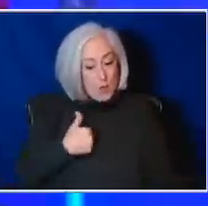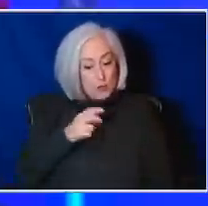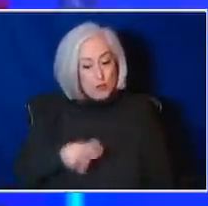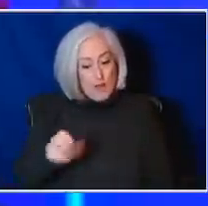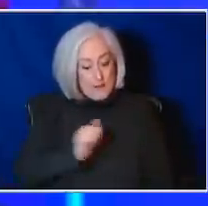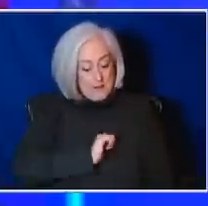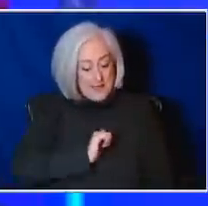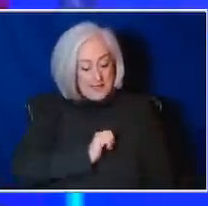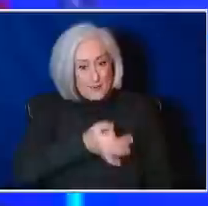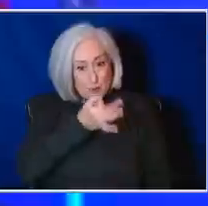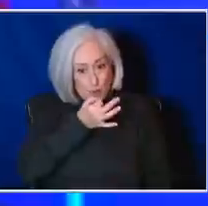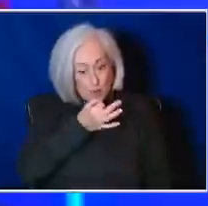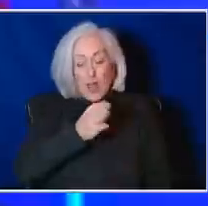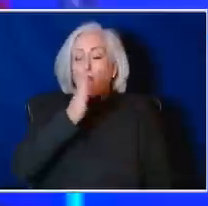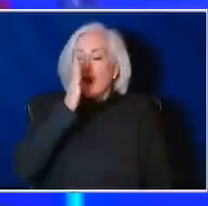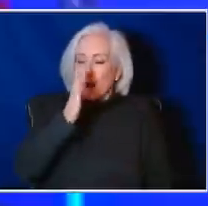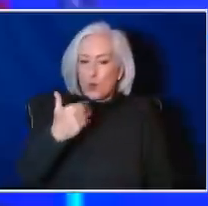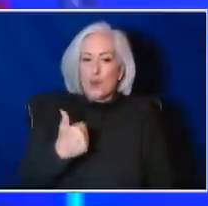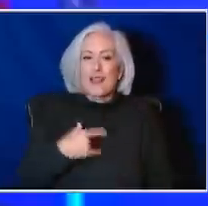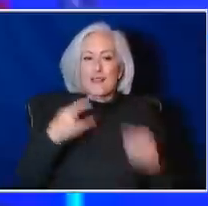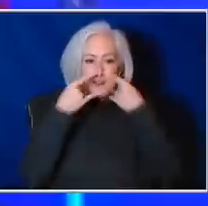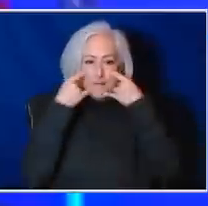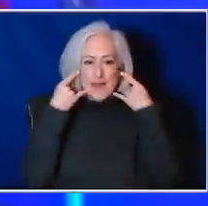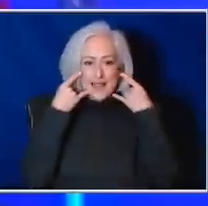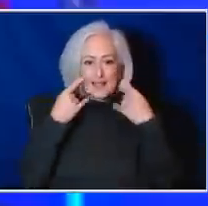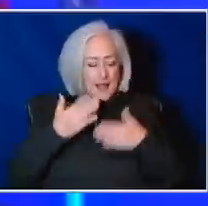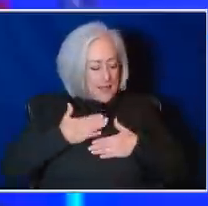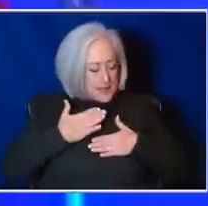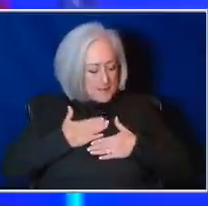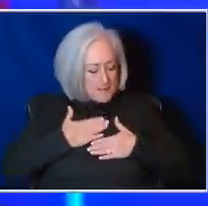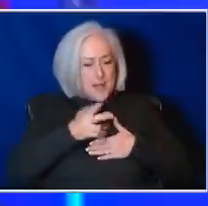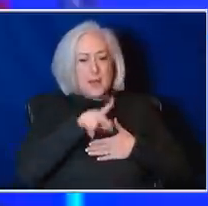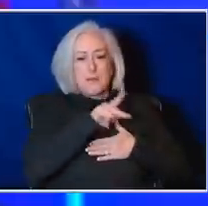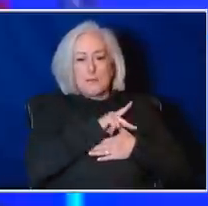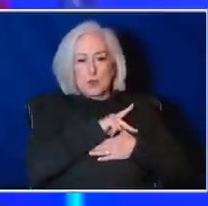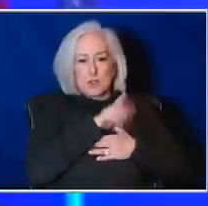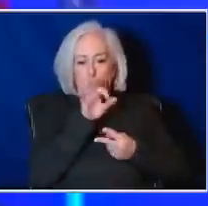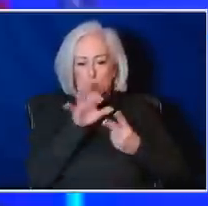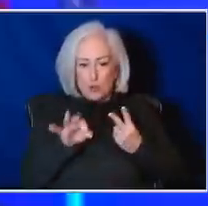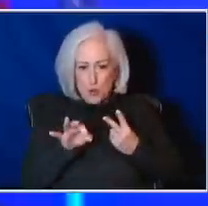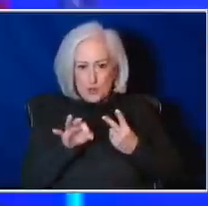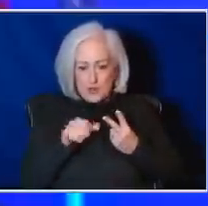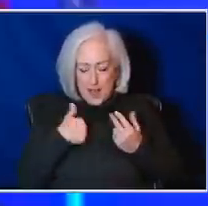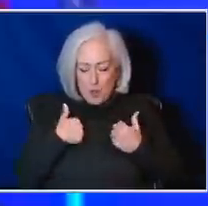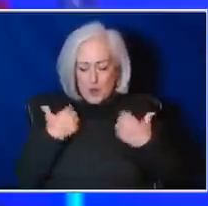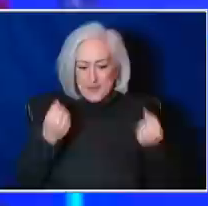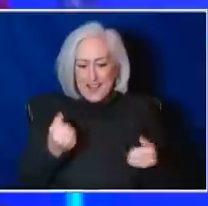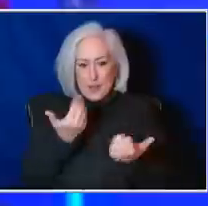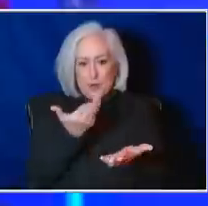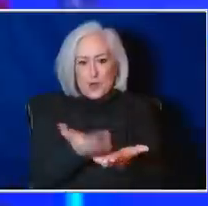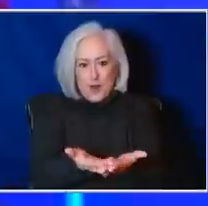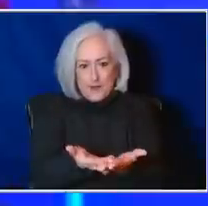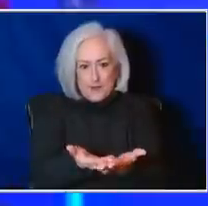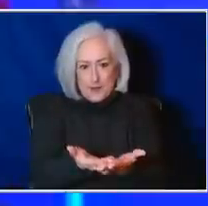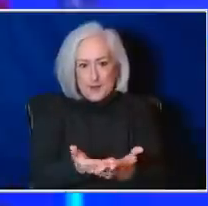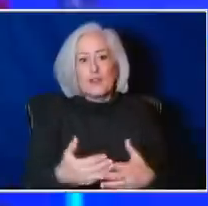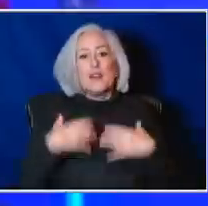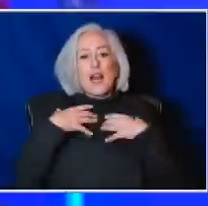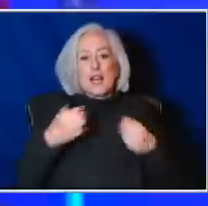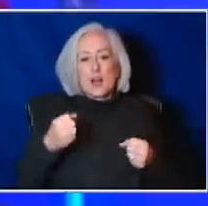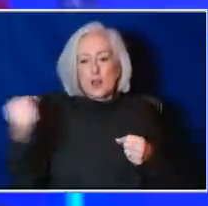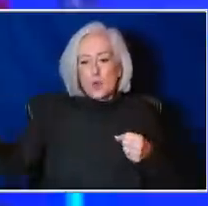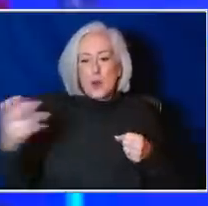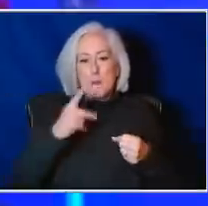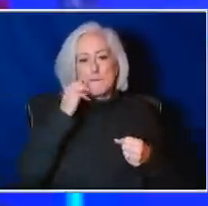be wearing a mask. That's my personal choice. I want to be well for when I get there. But I also want to be well for when I have to come back and work over that Christmas